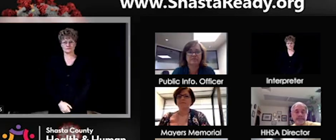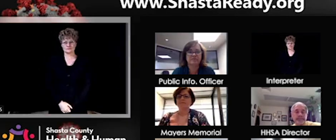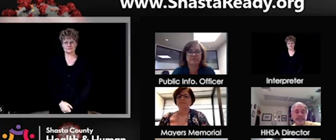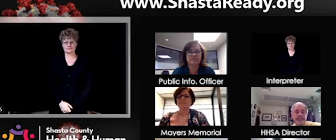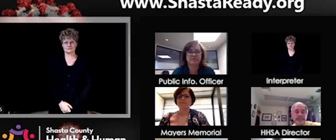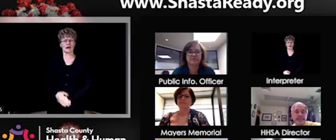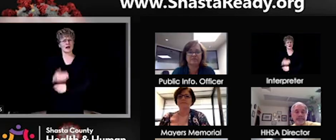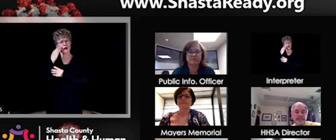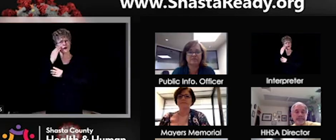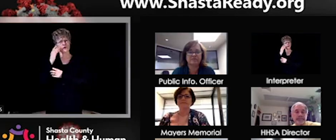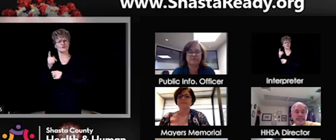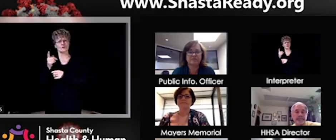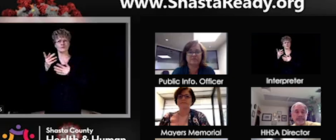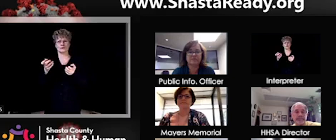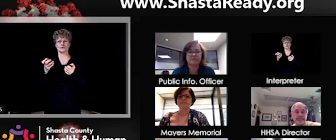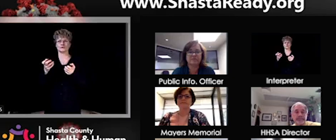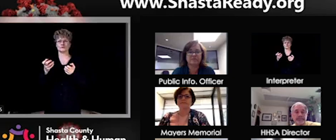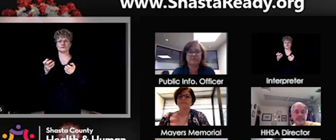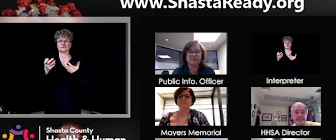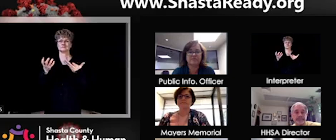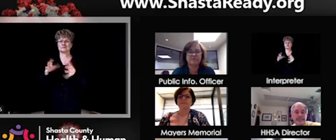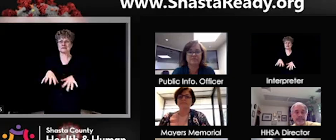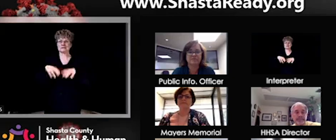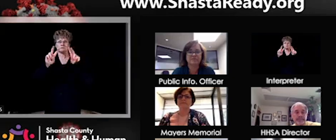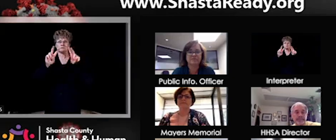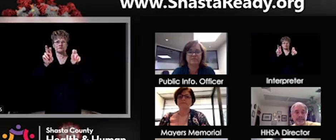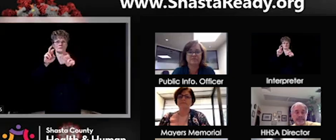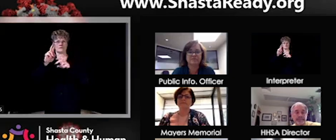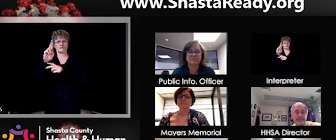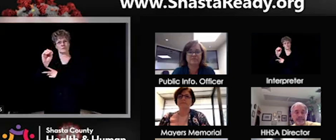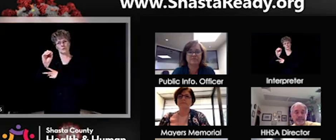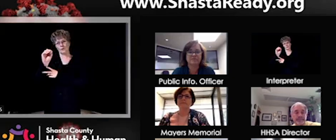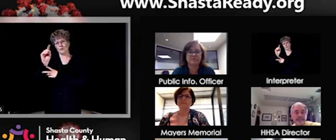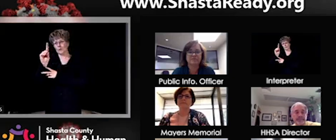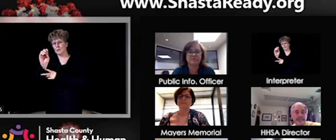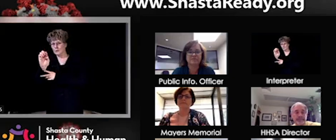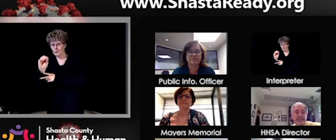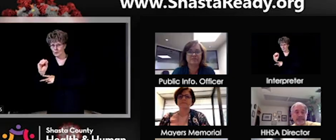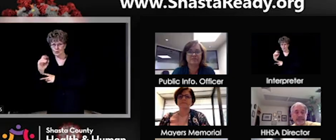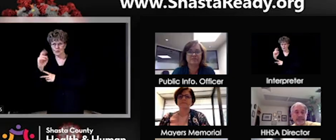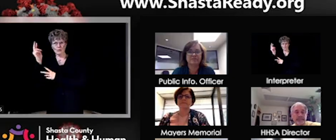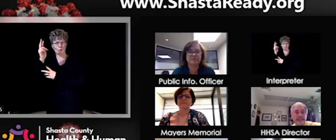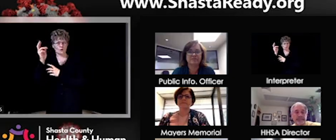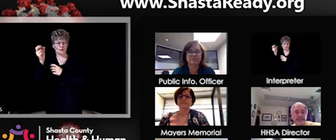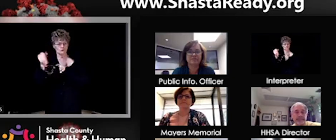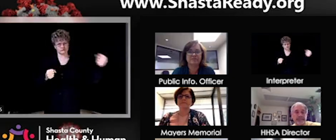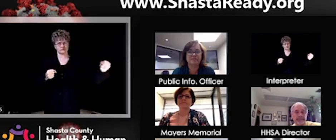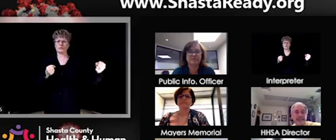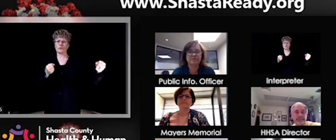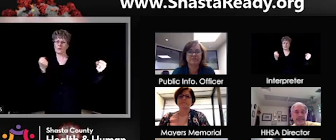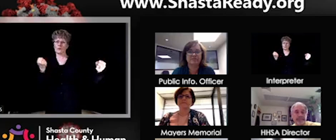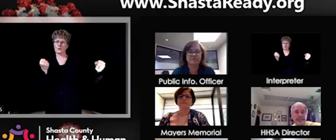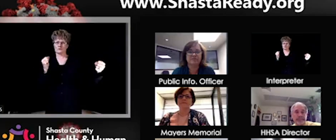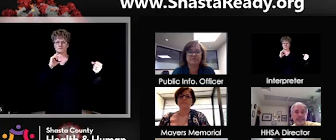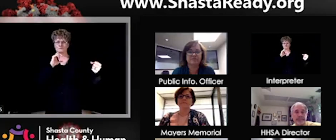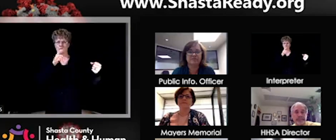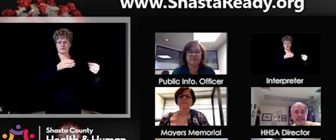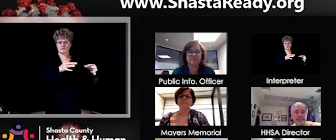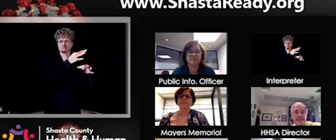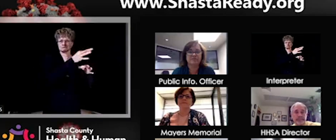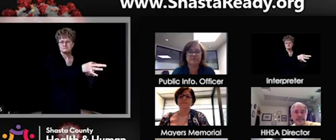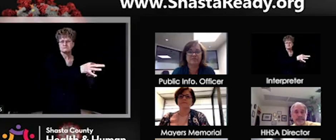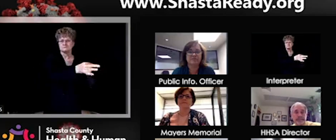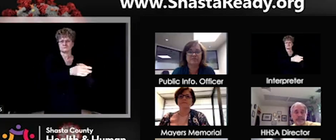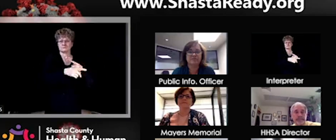about the rodeo. And so my question is, so let's say health and human services makes recommendation to say